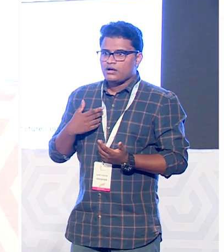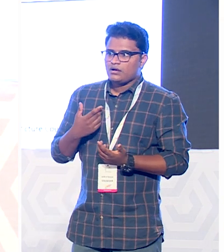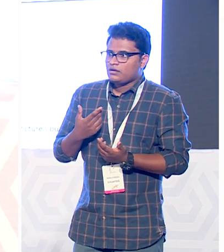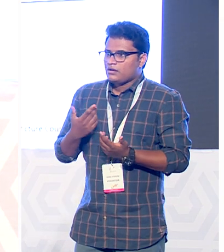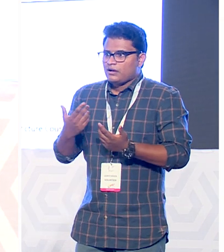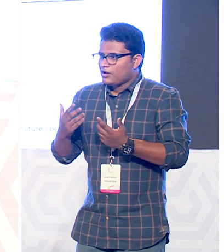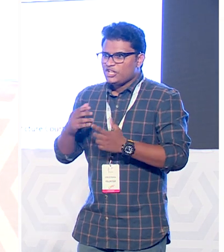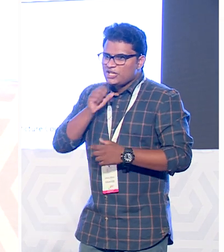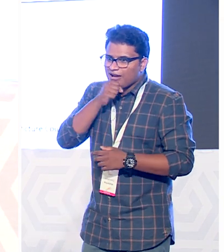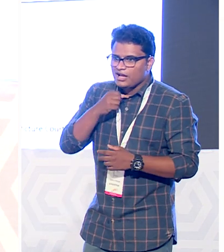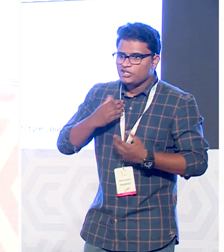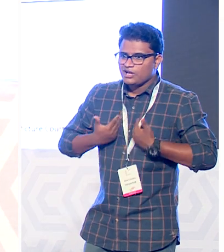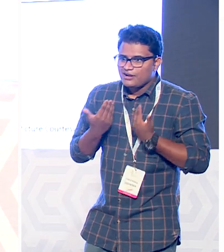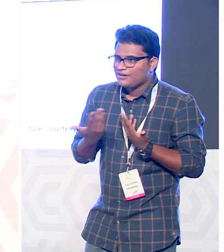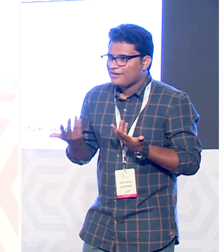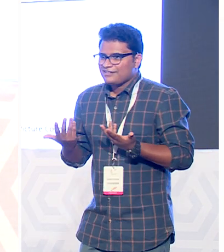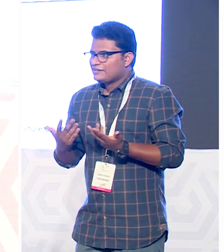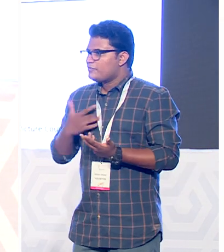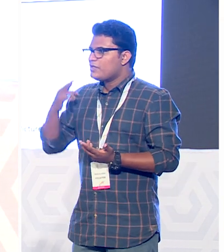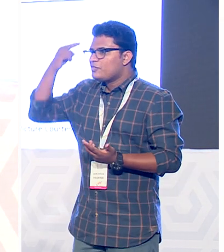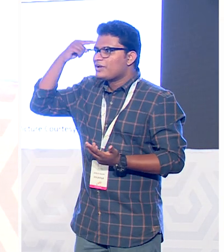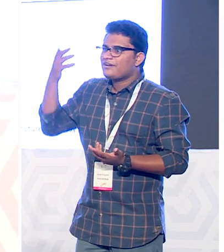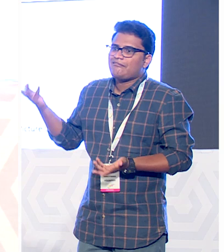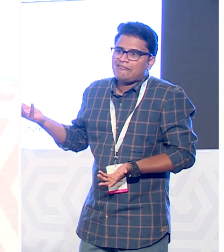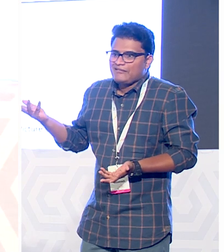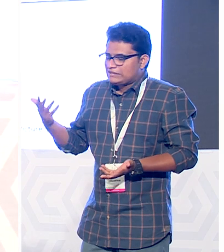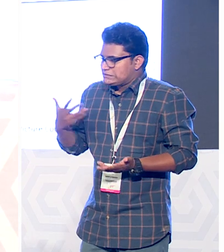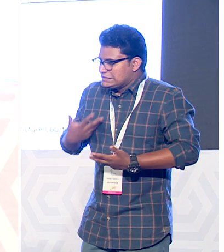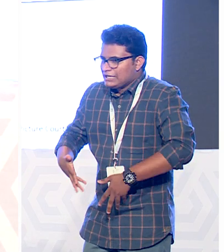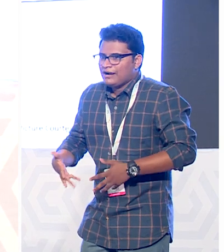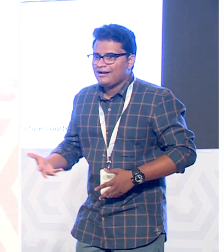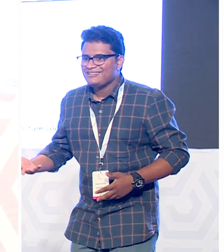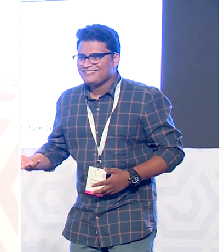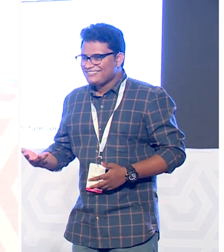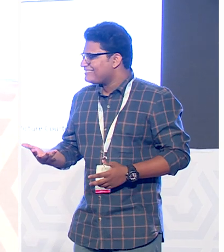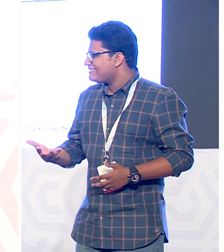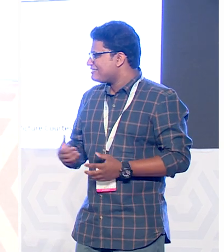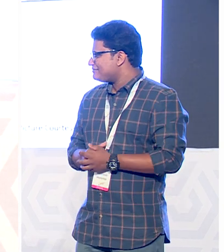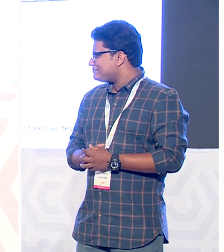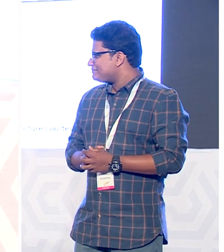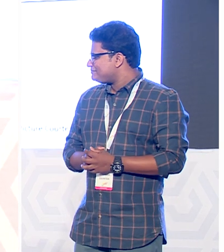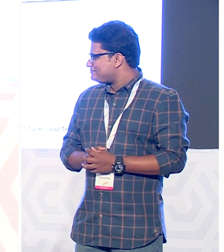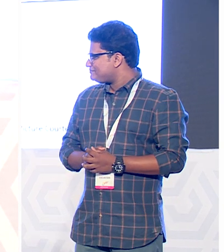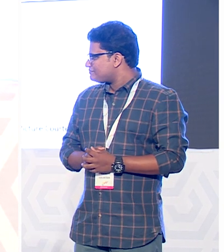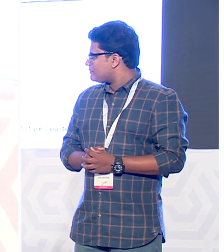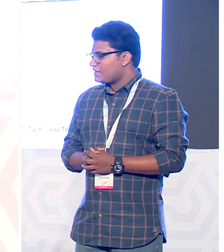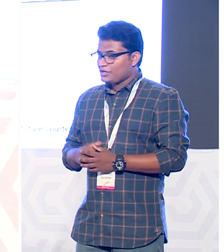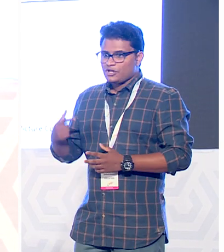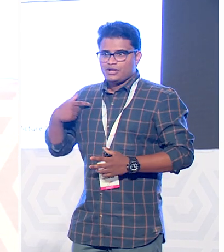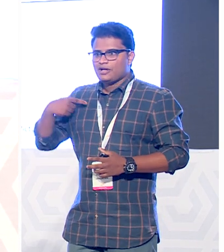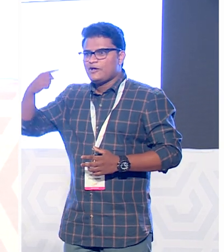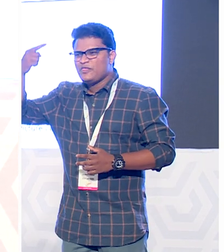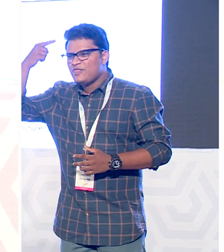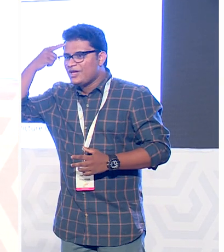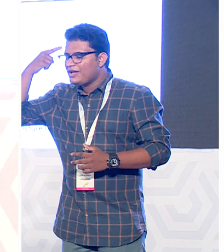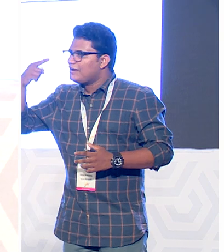hearing this I was devastated first of all but my family was